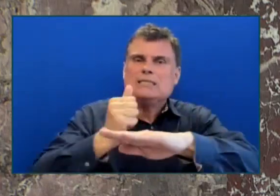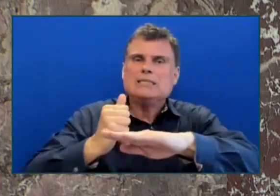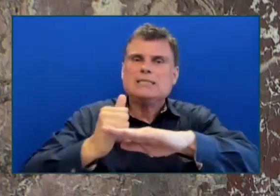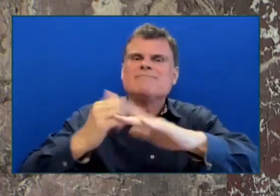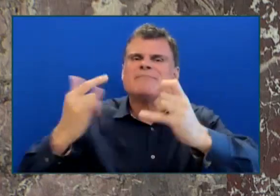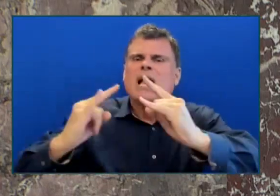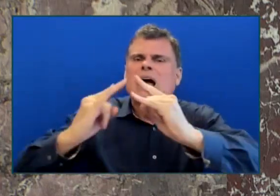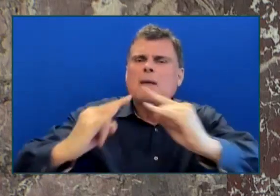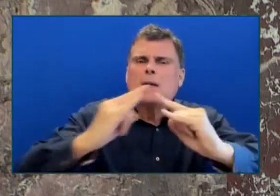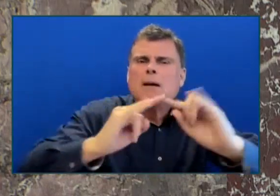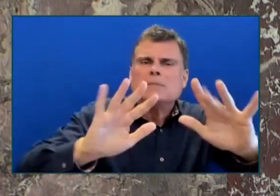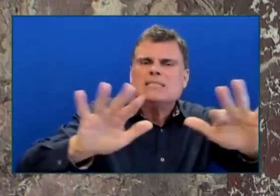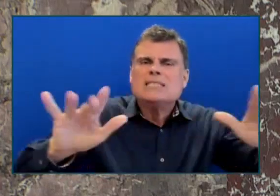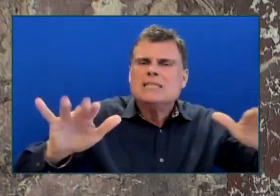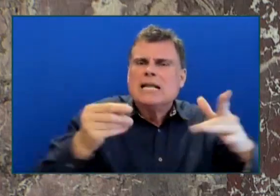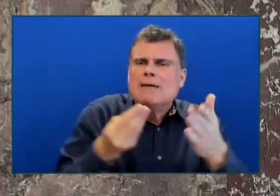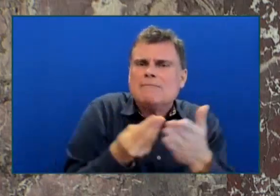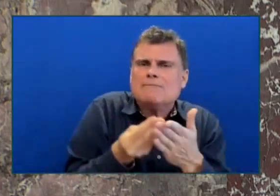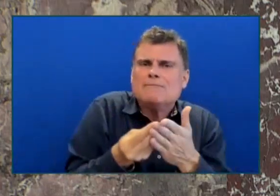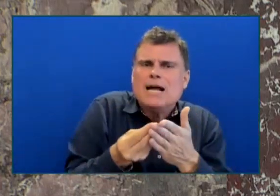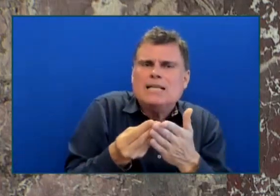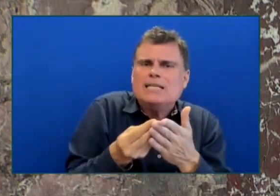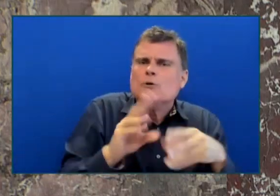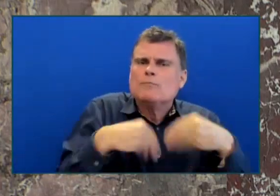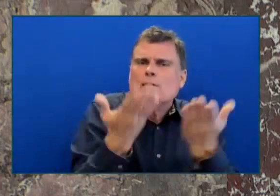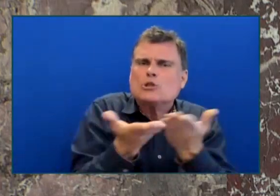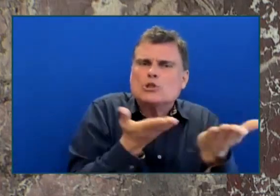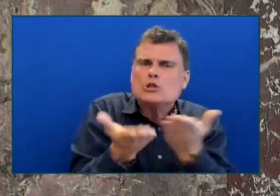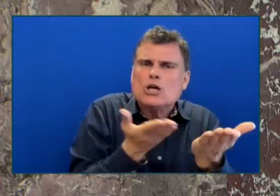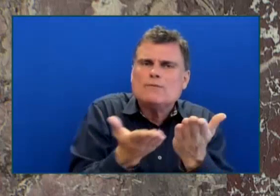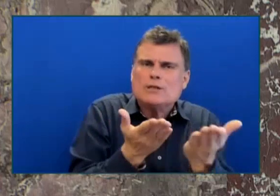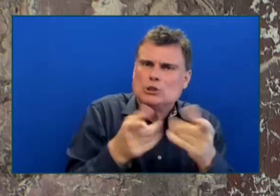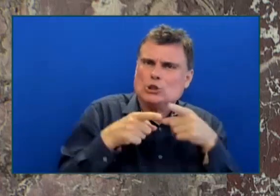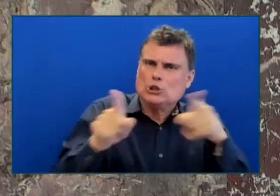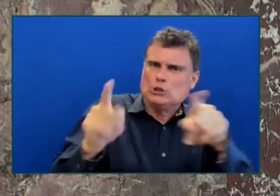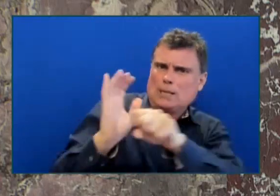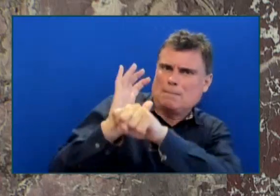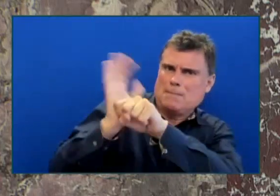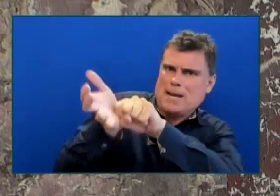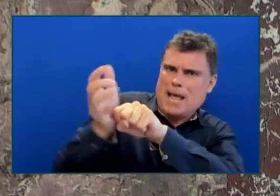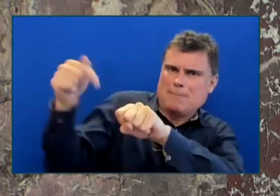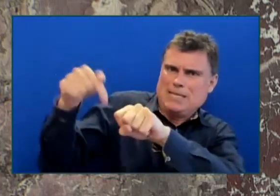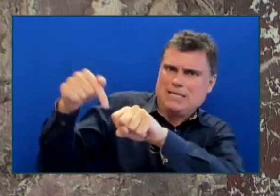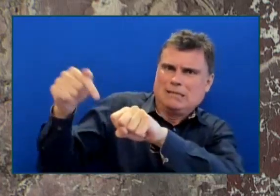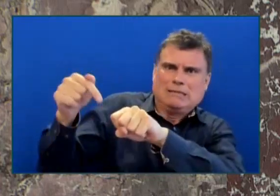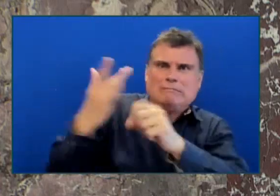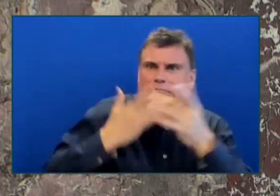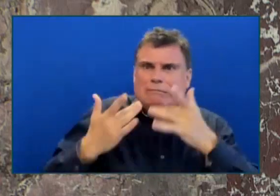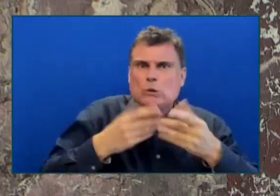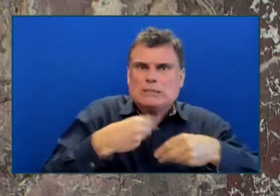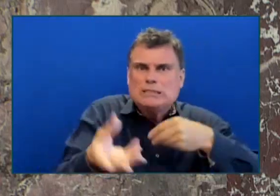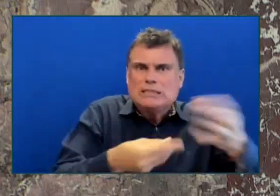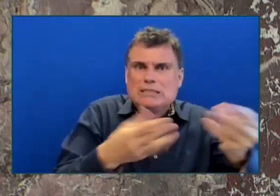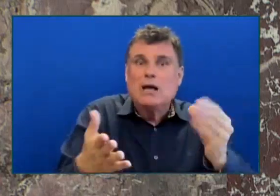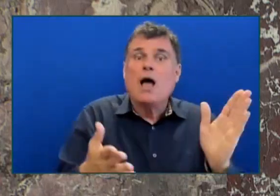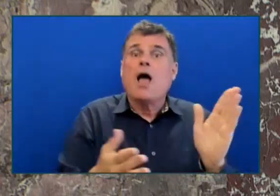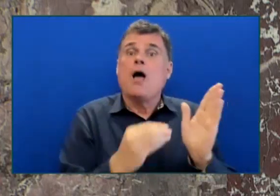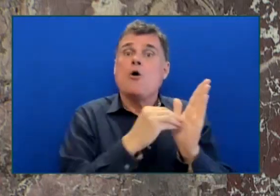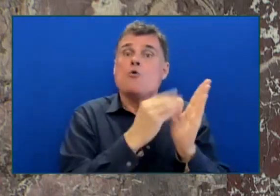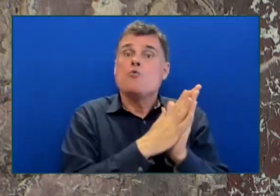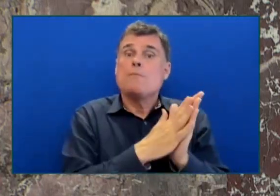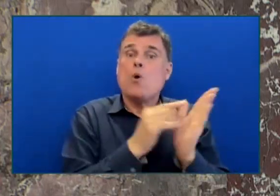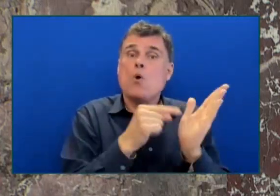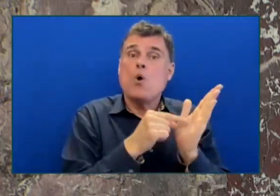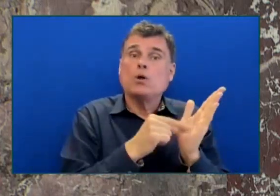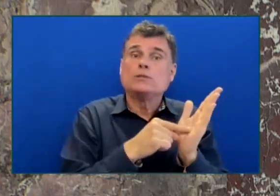The concern is that, as the report outlines, that the CEO at B.C. Housing was taking active steps to circumvent the conflict of interest